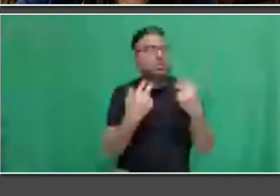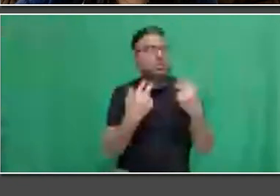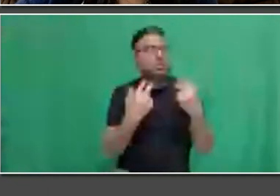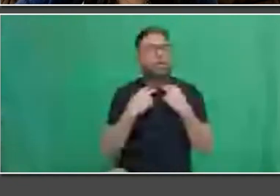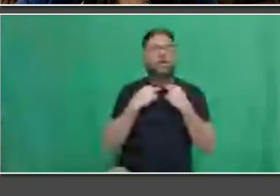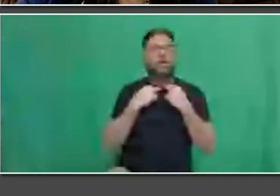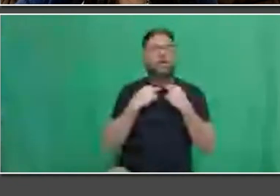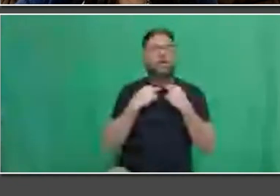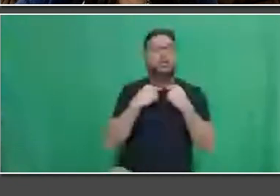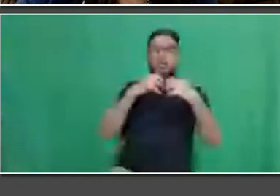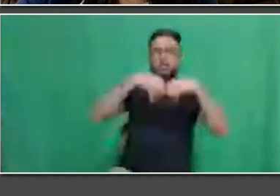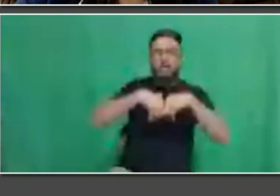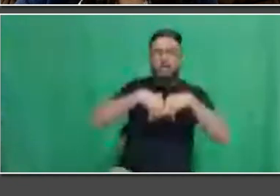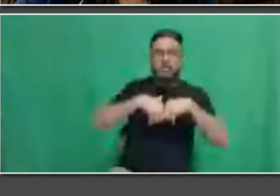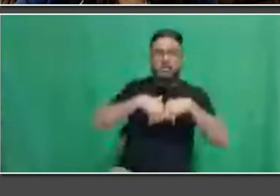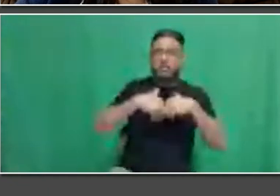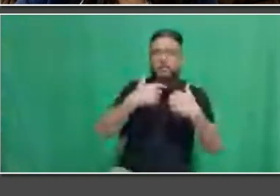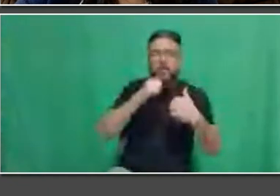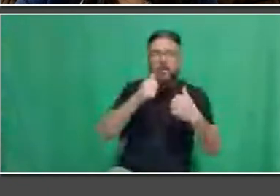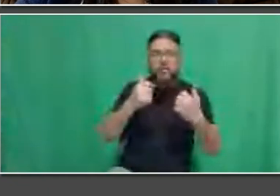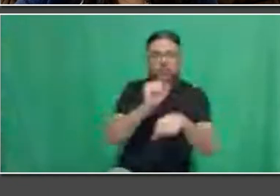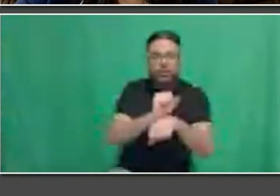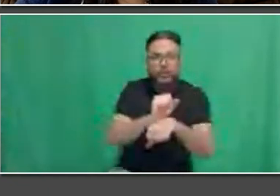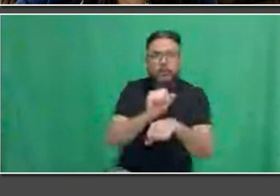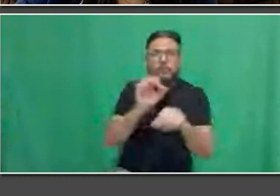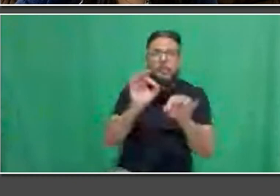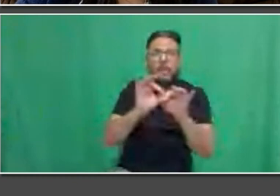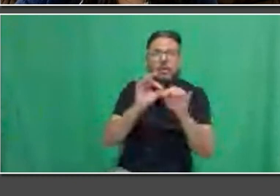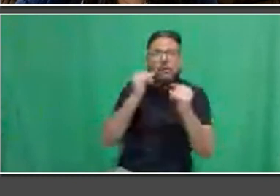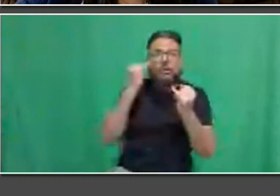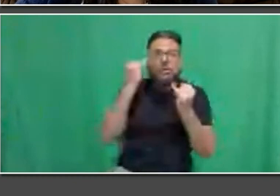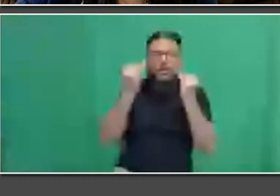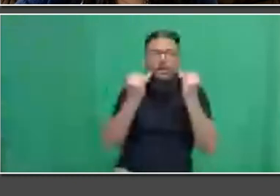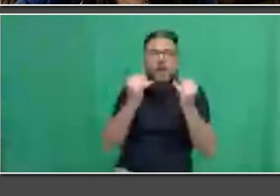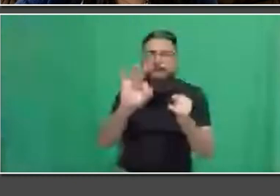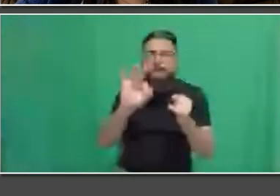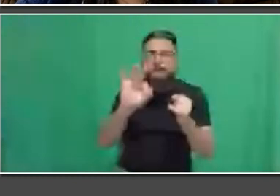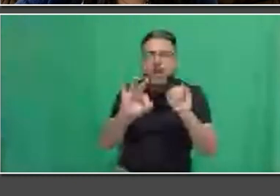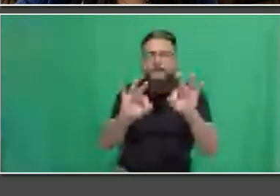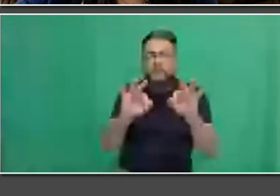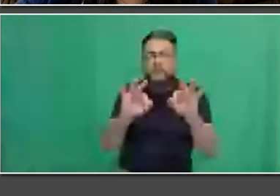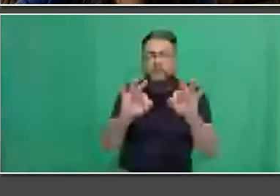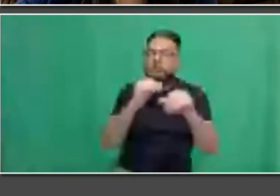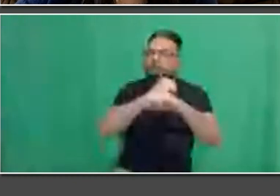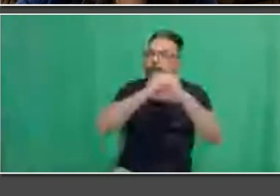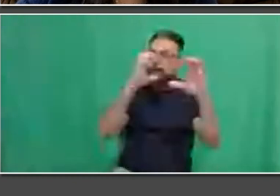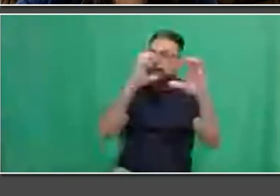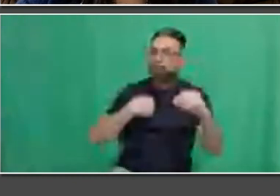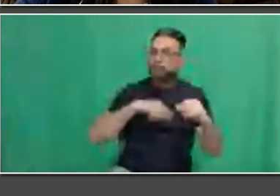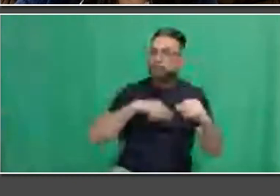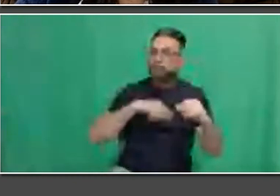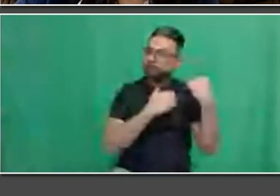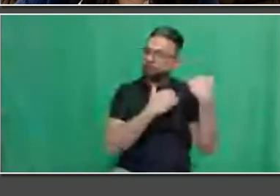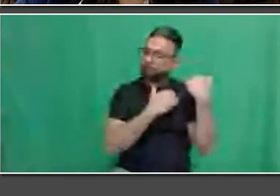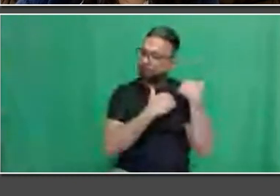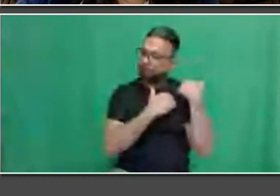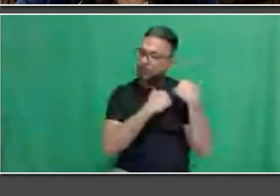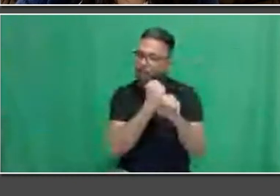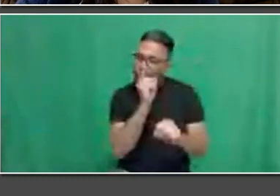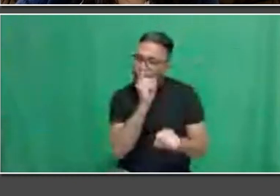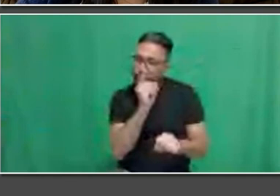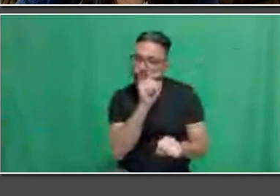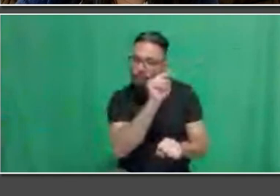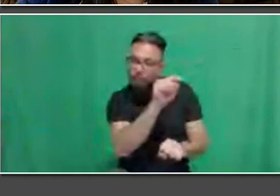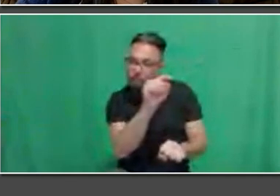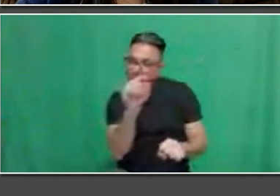devastating consequences. We in the civil department do not design the sprinkler system, but we do